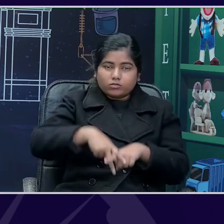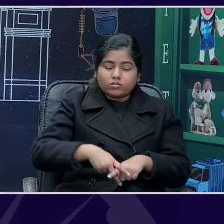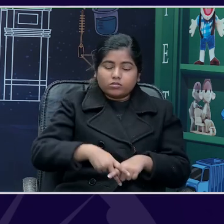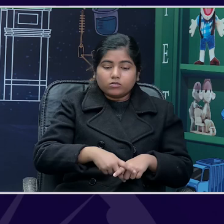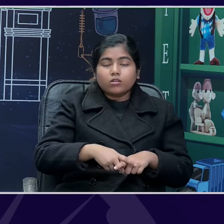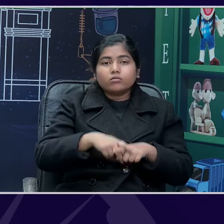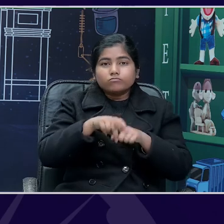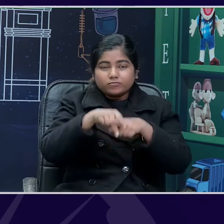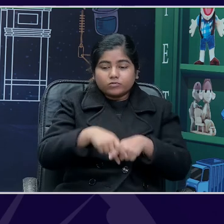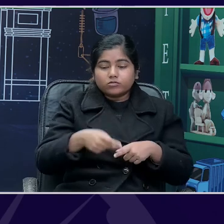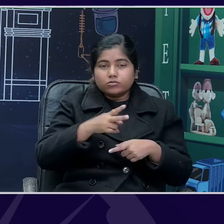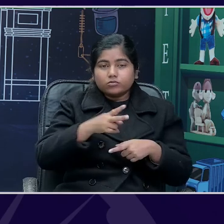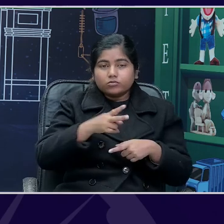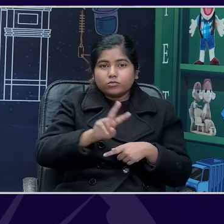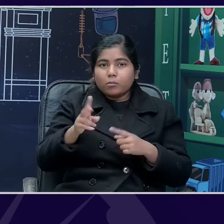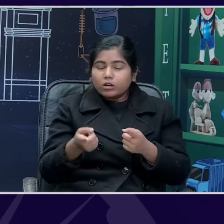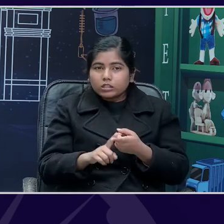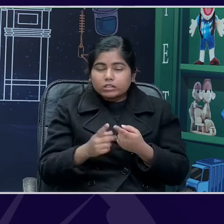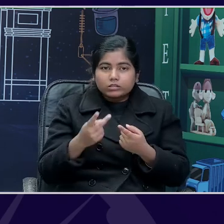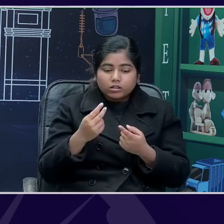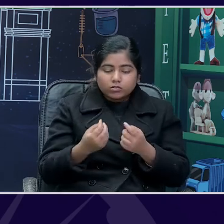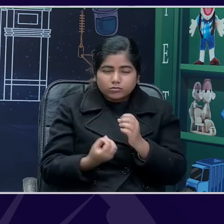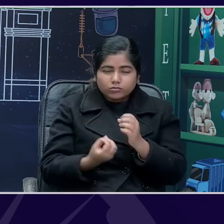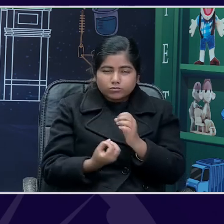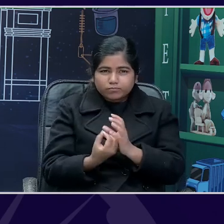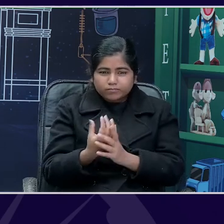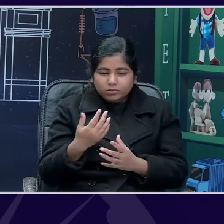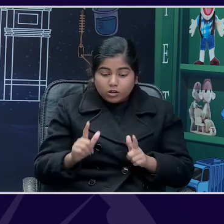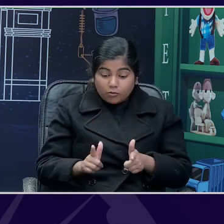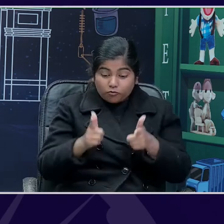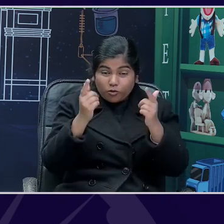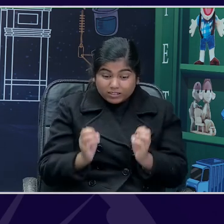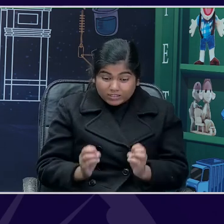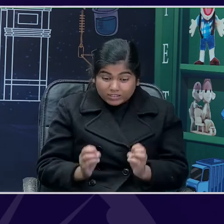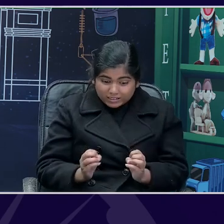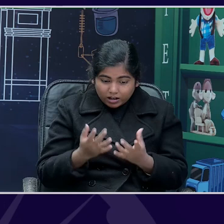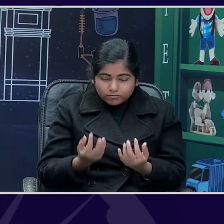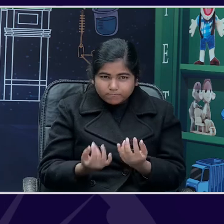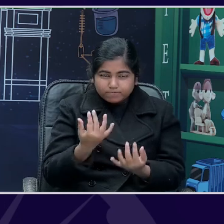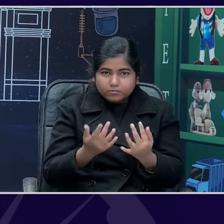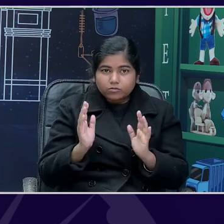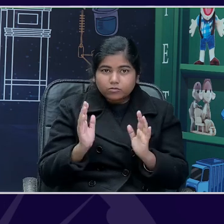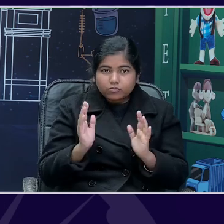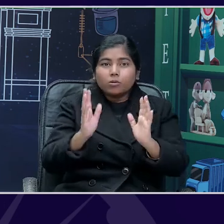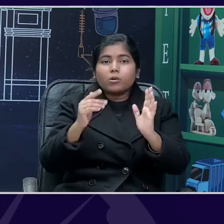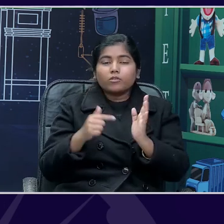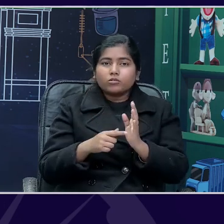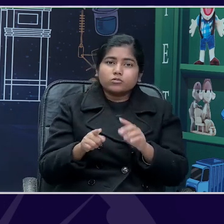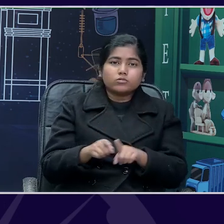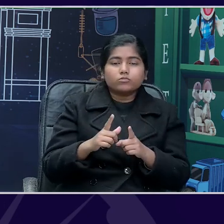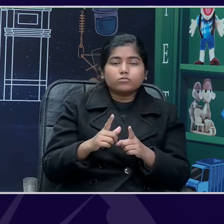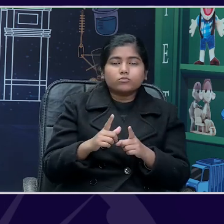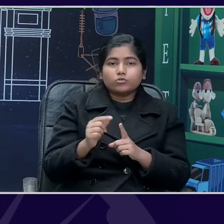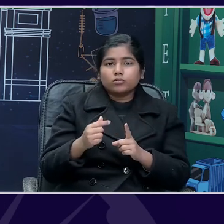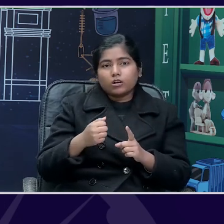but just before the bushes, you know, just before the forest started, he told Millville that he would make it on his own. You know, the rest of